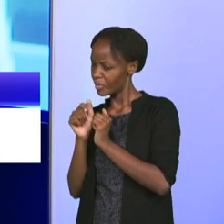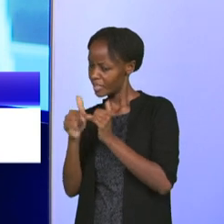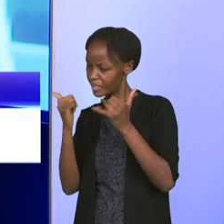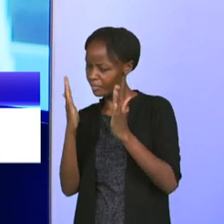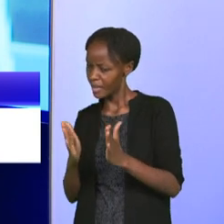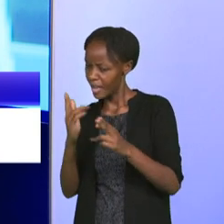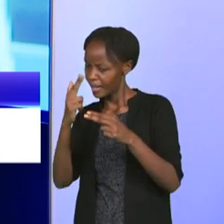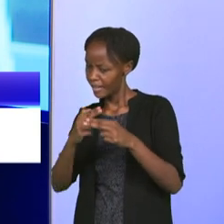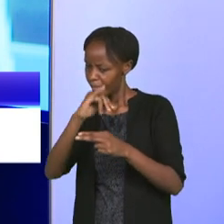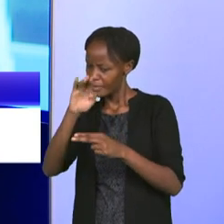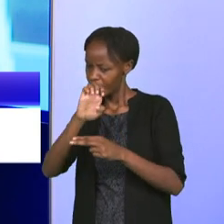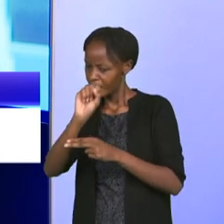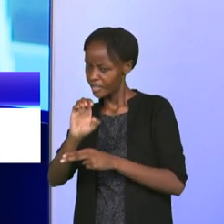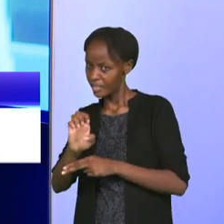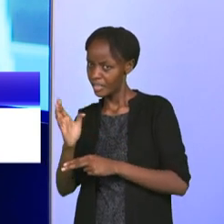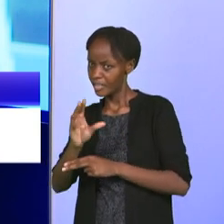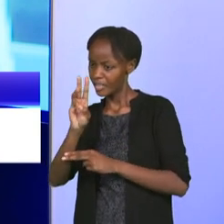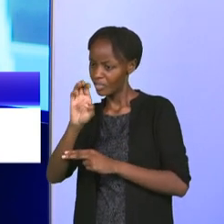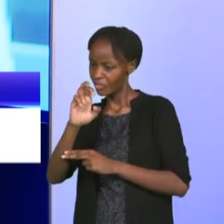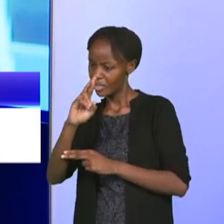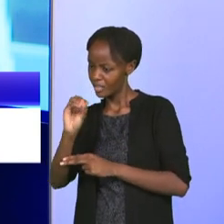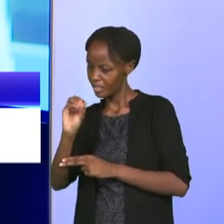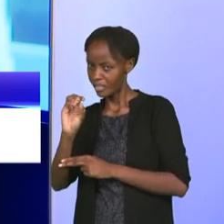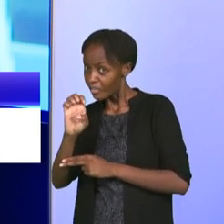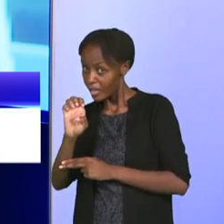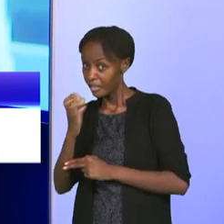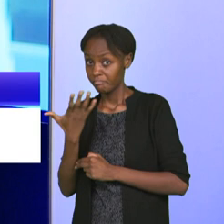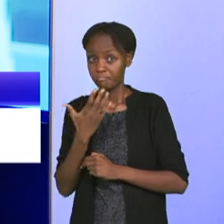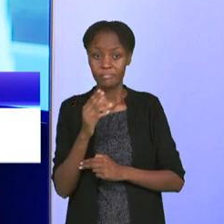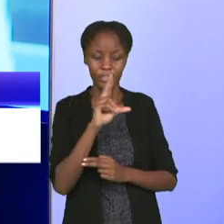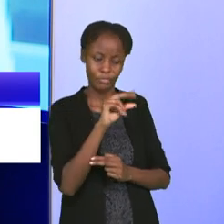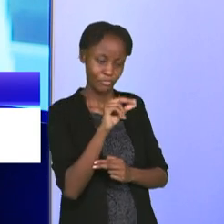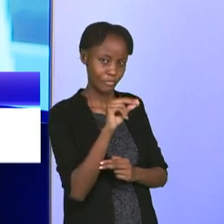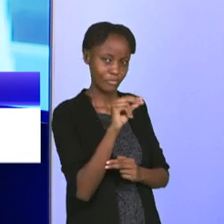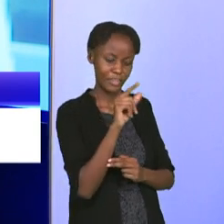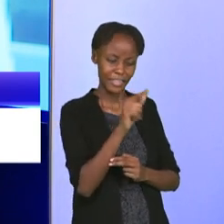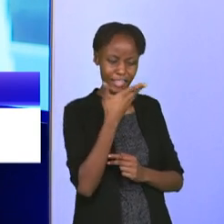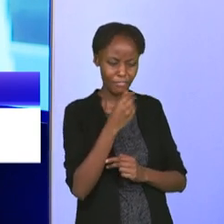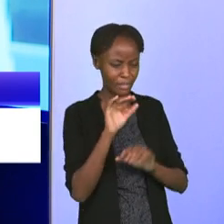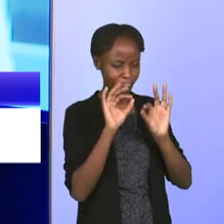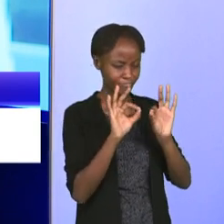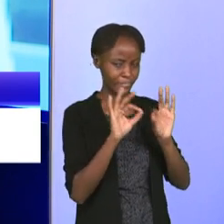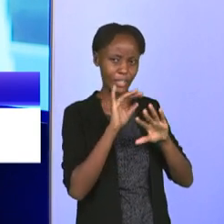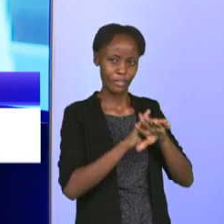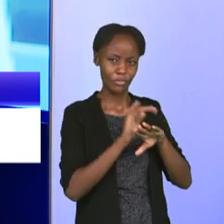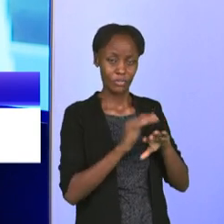Jesse Wary? No, no, no. Of course, it's a fantastic guy in terms of